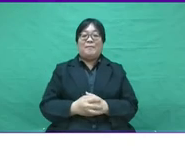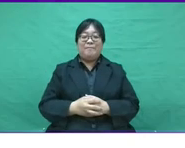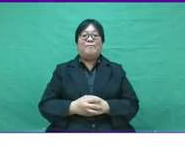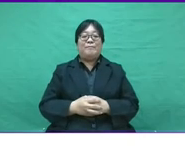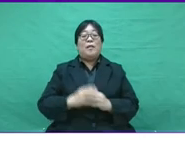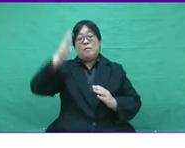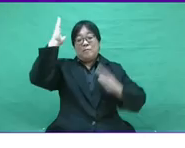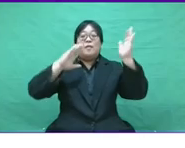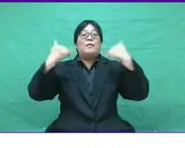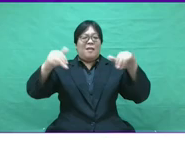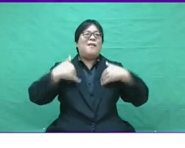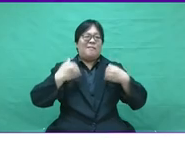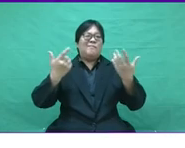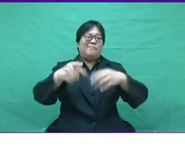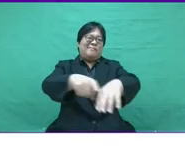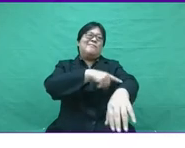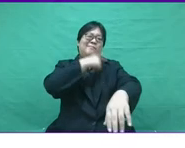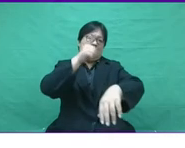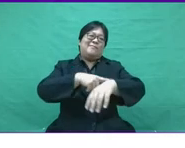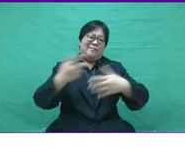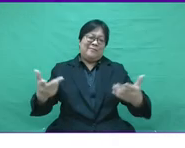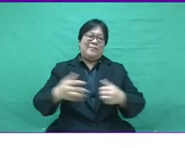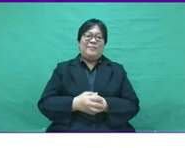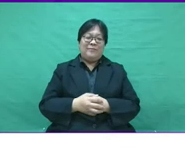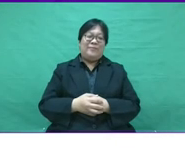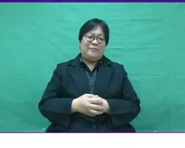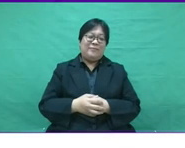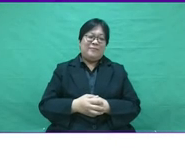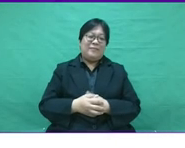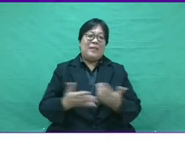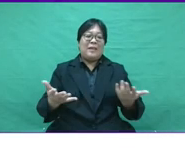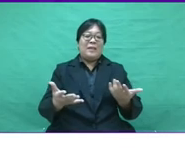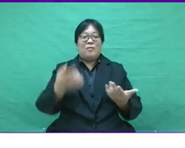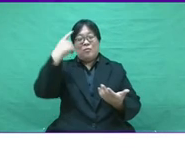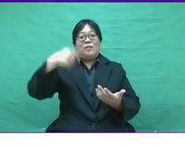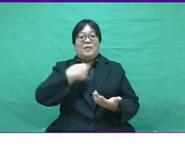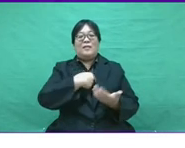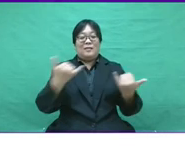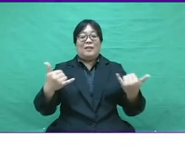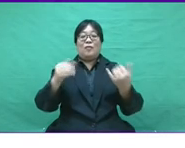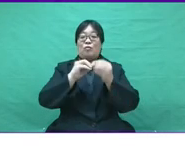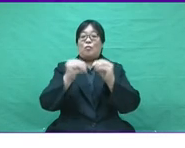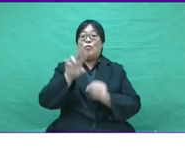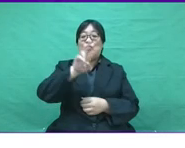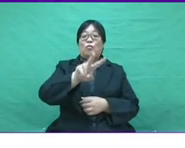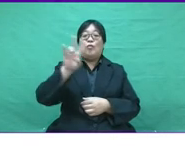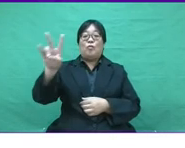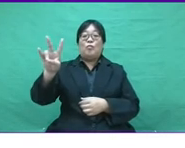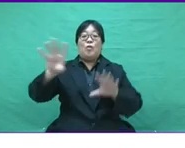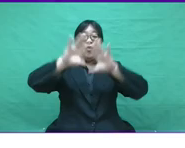change and expectation. Malaysia still have a long way to go in terms